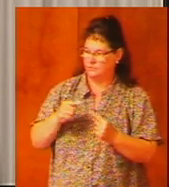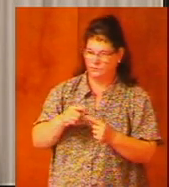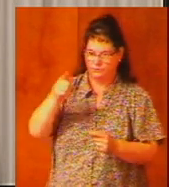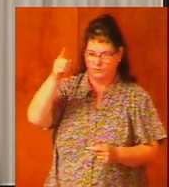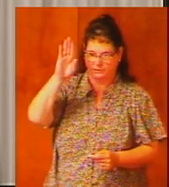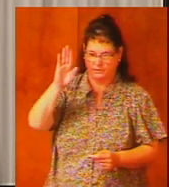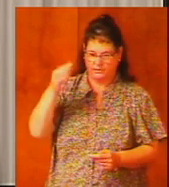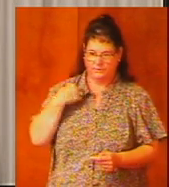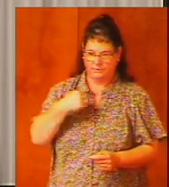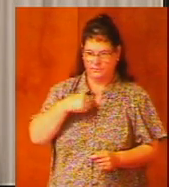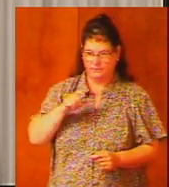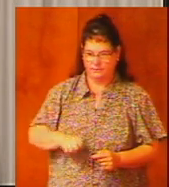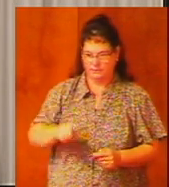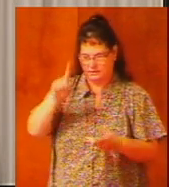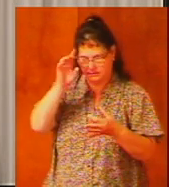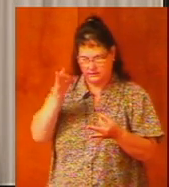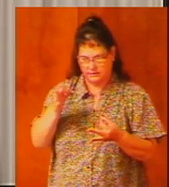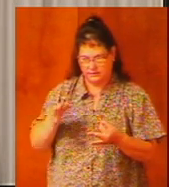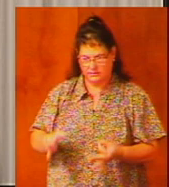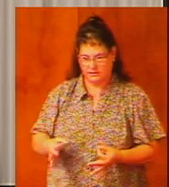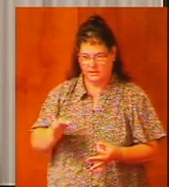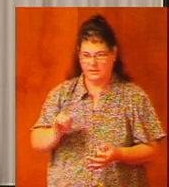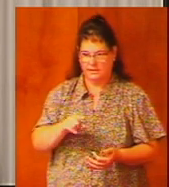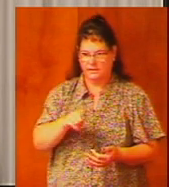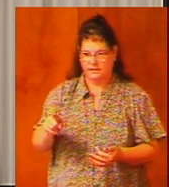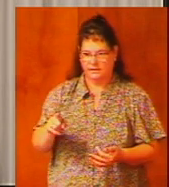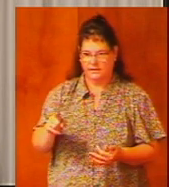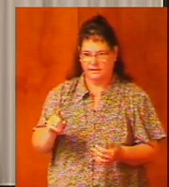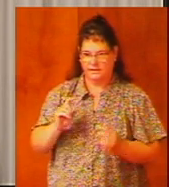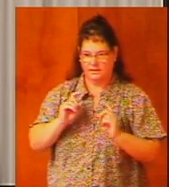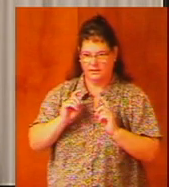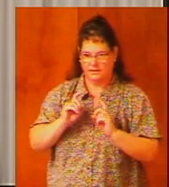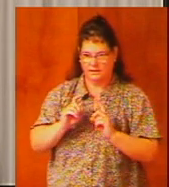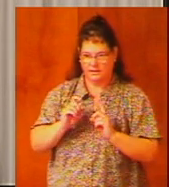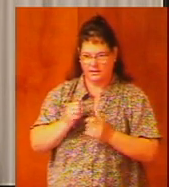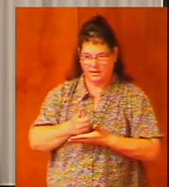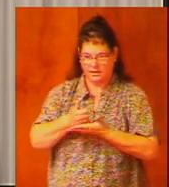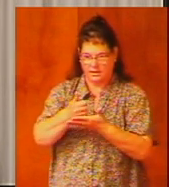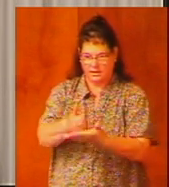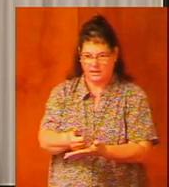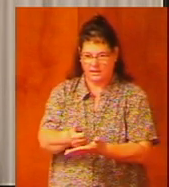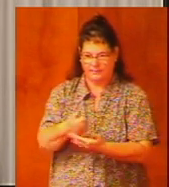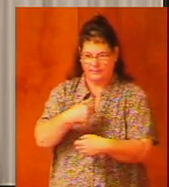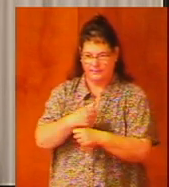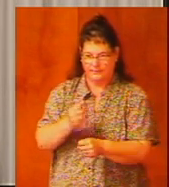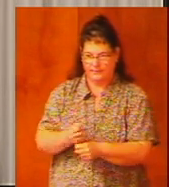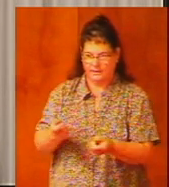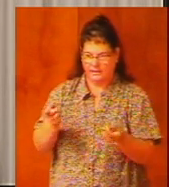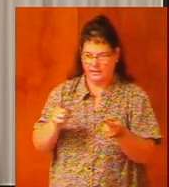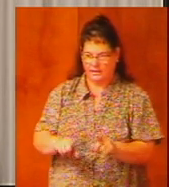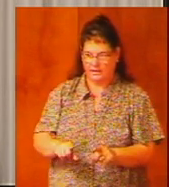we have to conclude that they would have contributed to Israel's apostasy